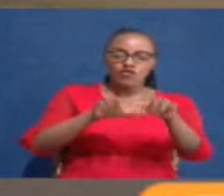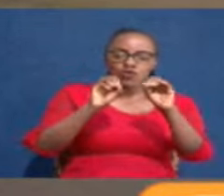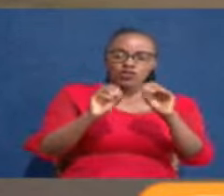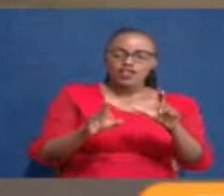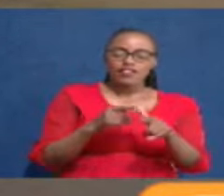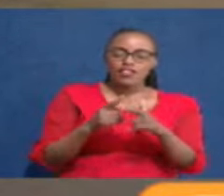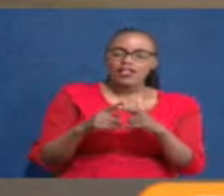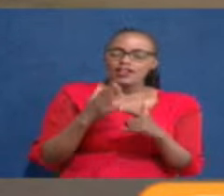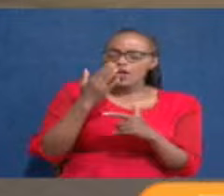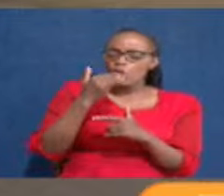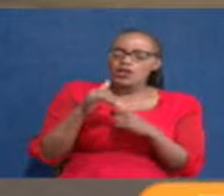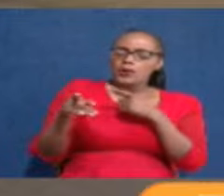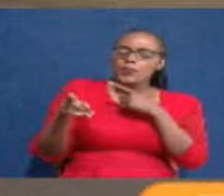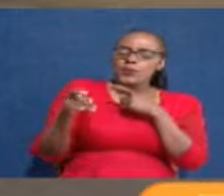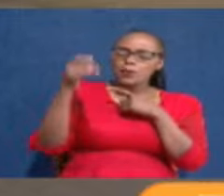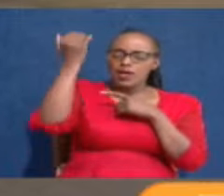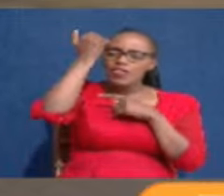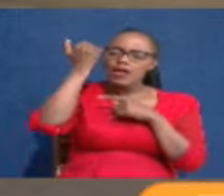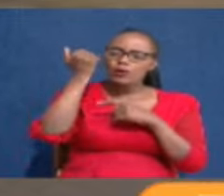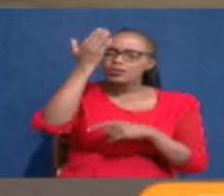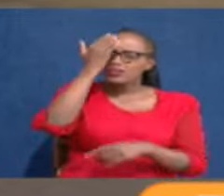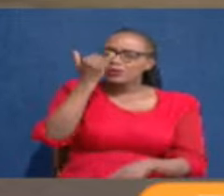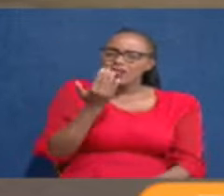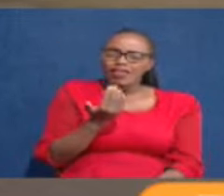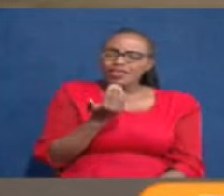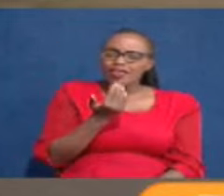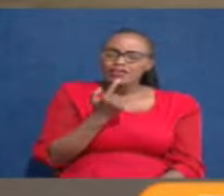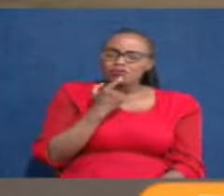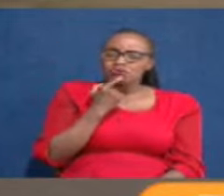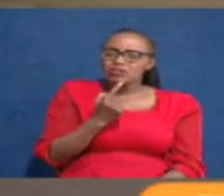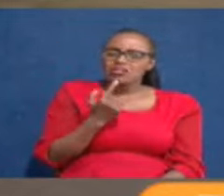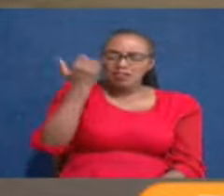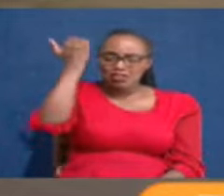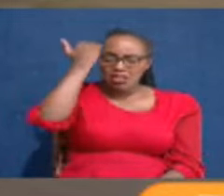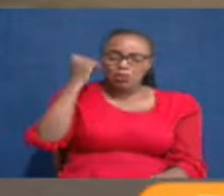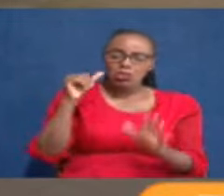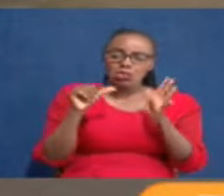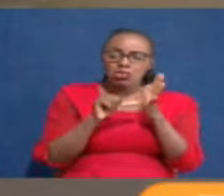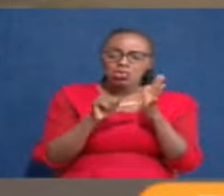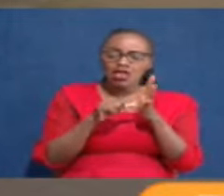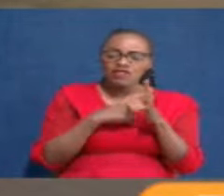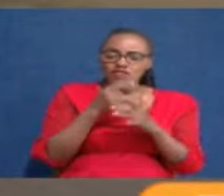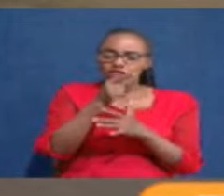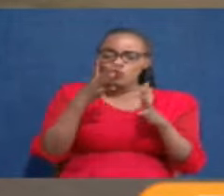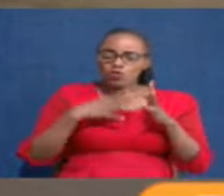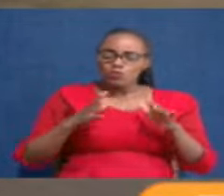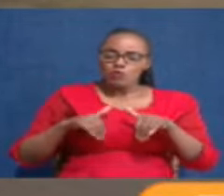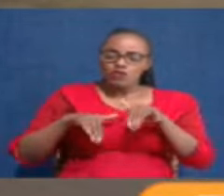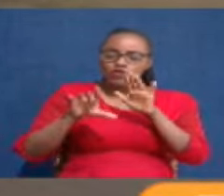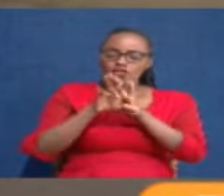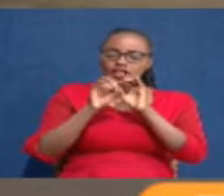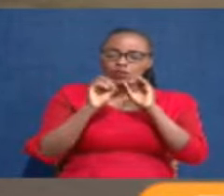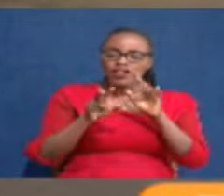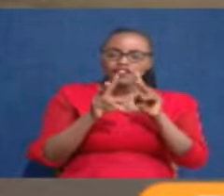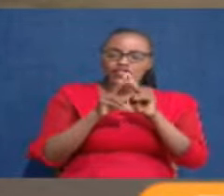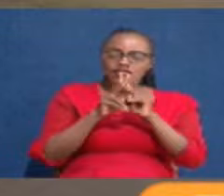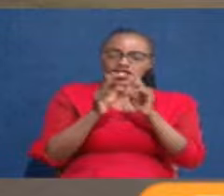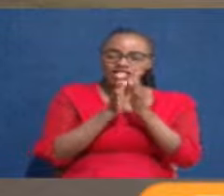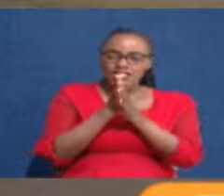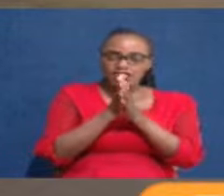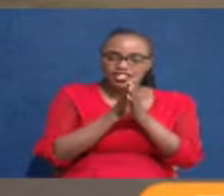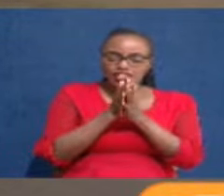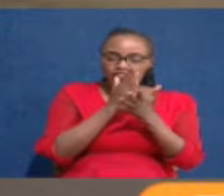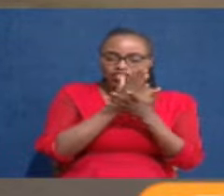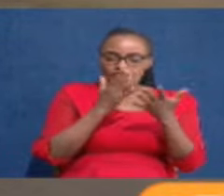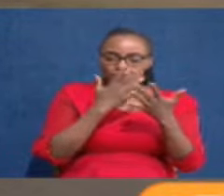why are you faulting that court? Why are you faulting the judiciary kwa kufata shiri yambua nini,?????????????????????????????????????????????????????????????????????? And it's interesting, Yvonne, and some of this,